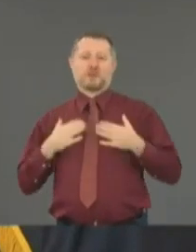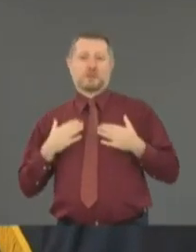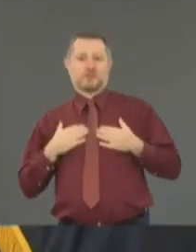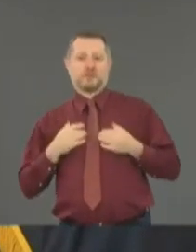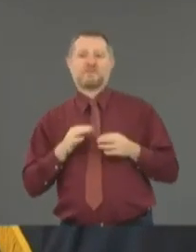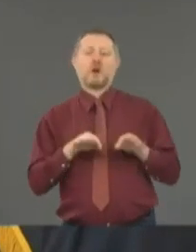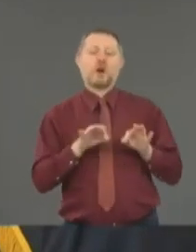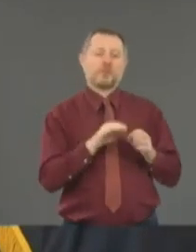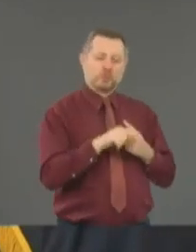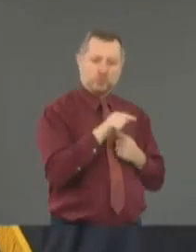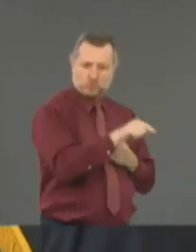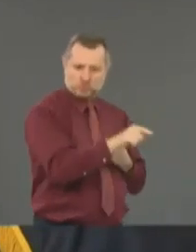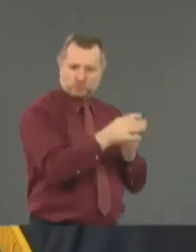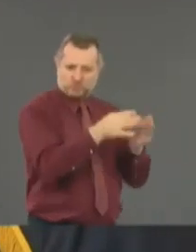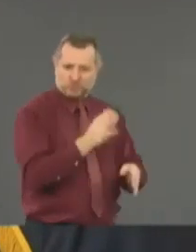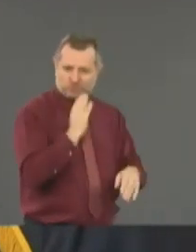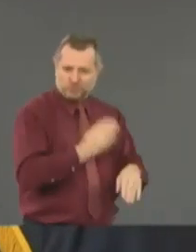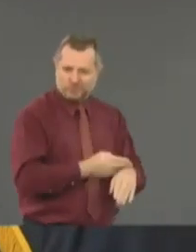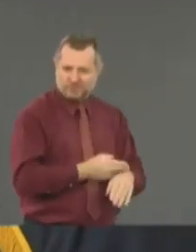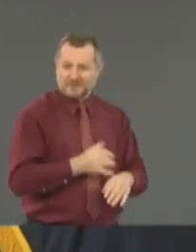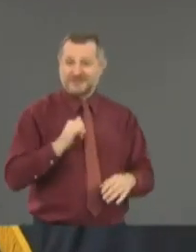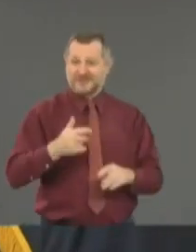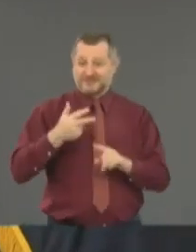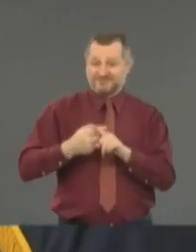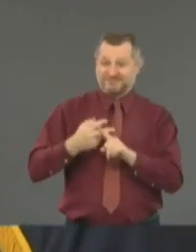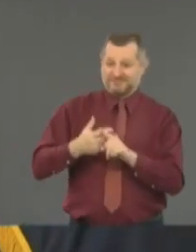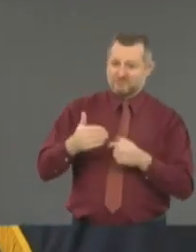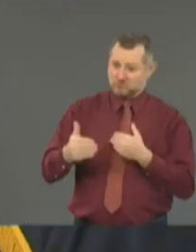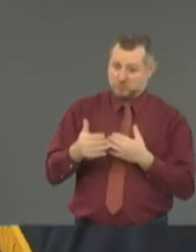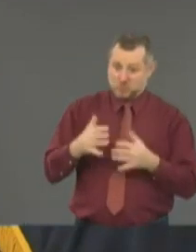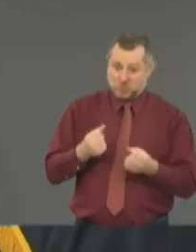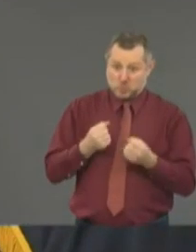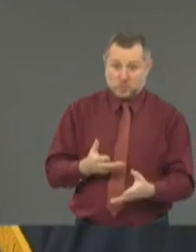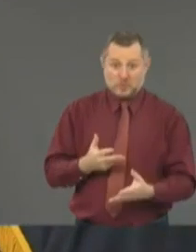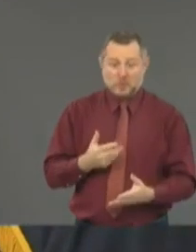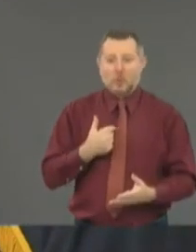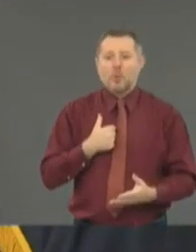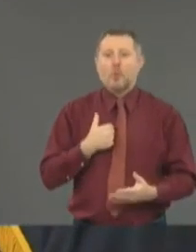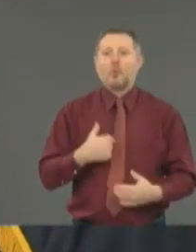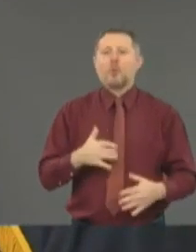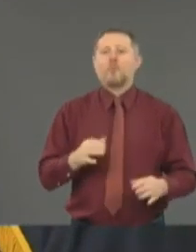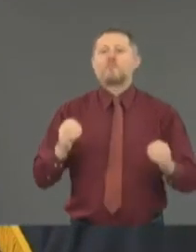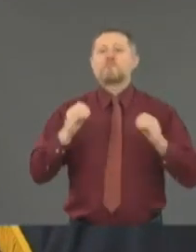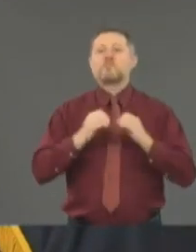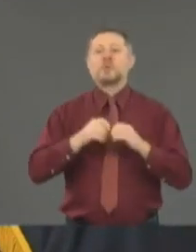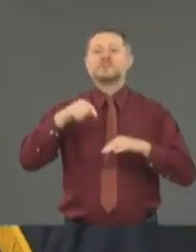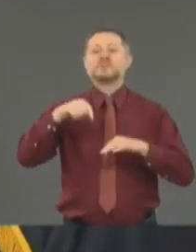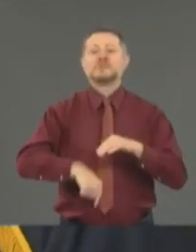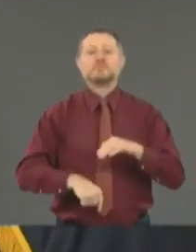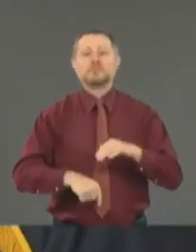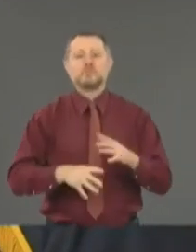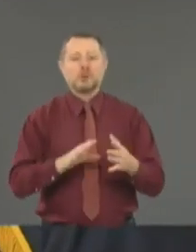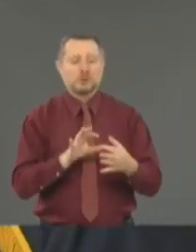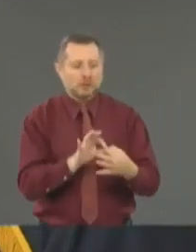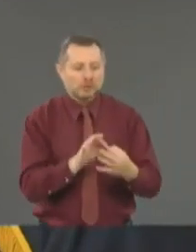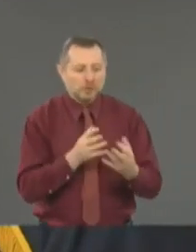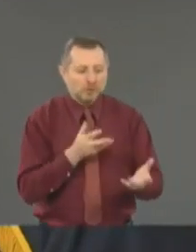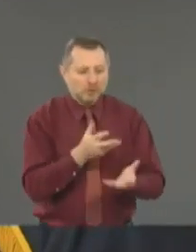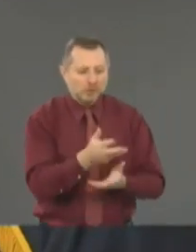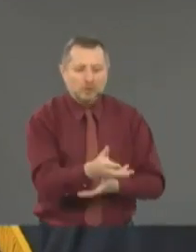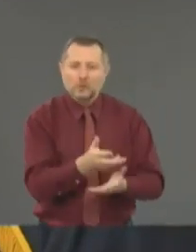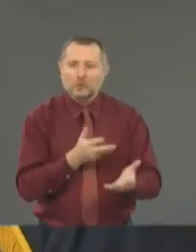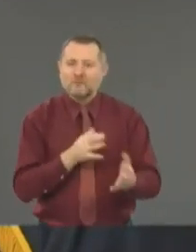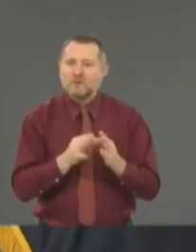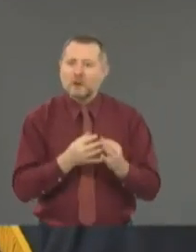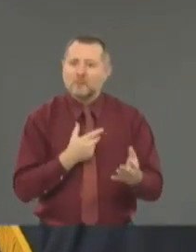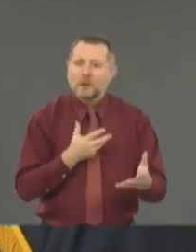whole period has brought us to a deeper place as a family, for my own family and for